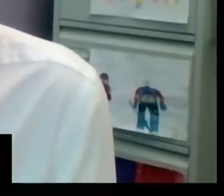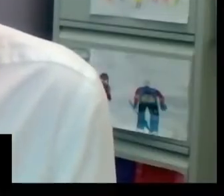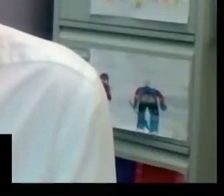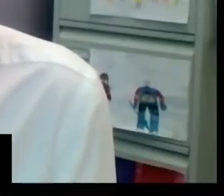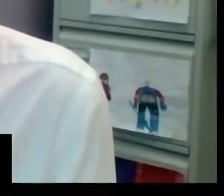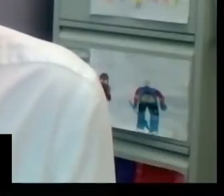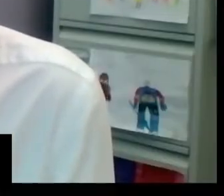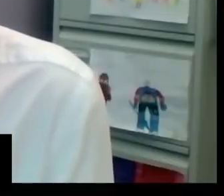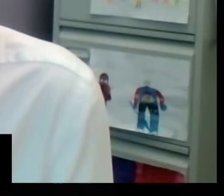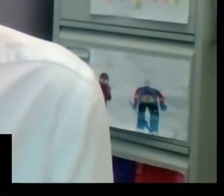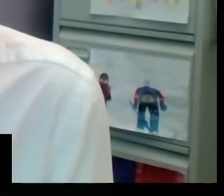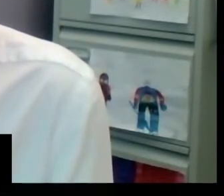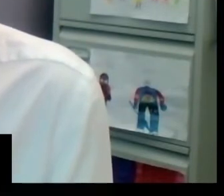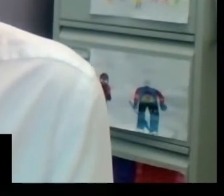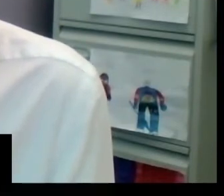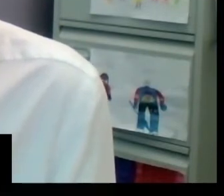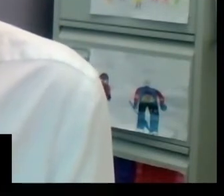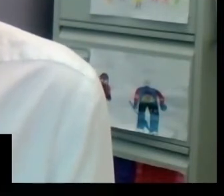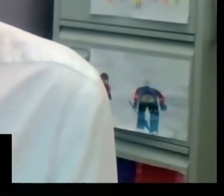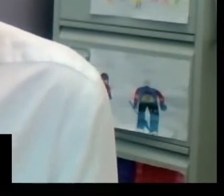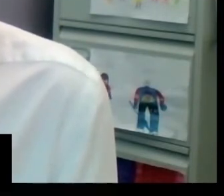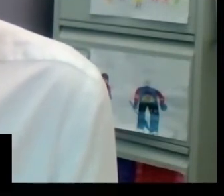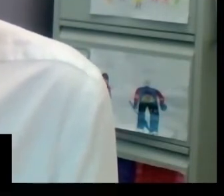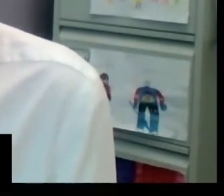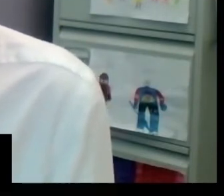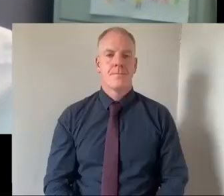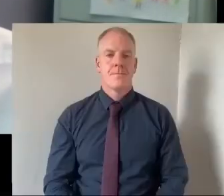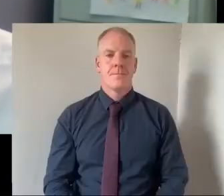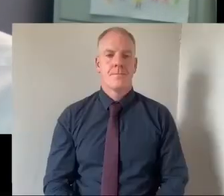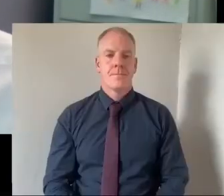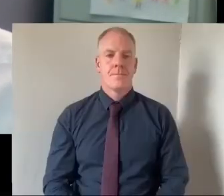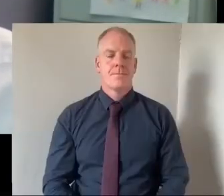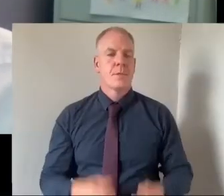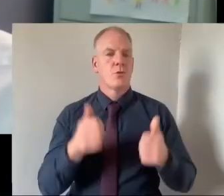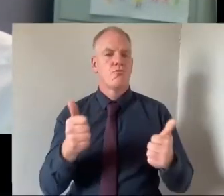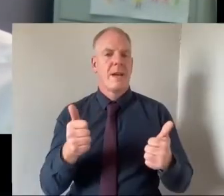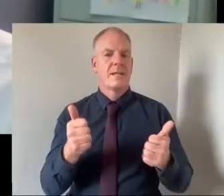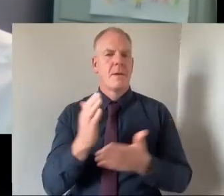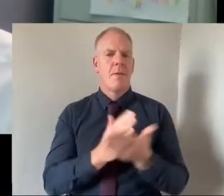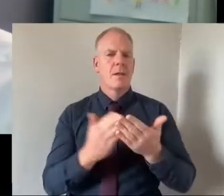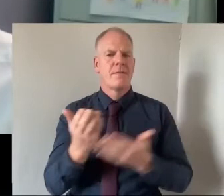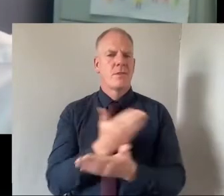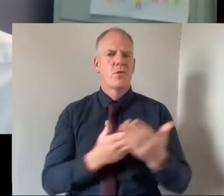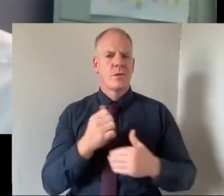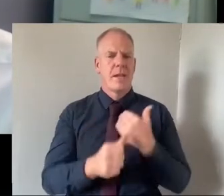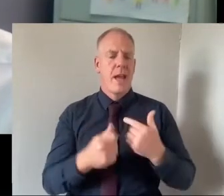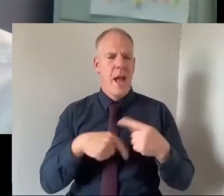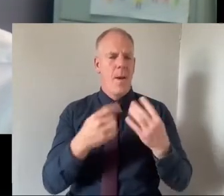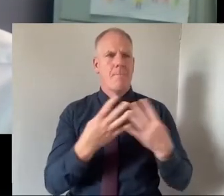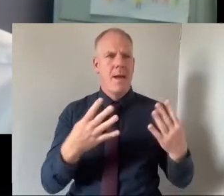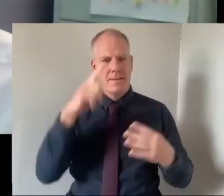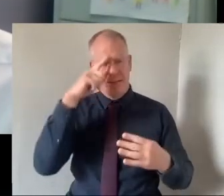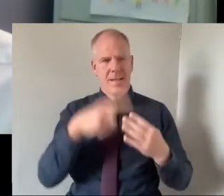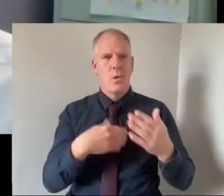a panel we decided to adopt quite a broad interpretation of educational underachievement and there are many